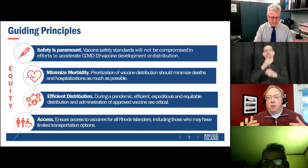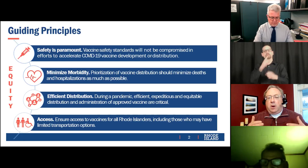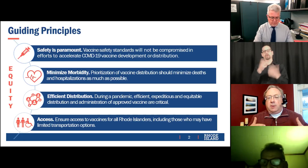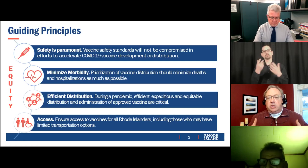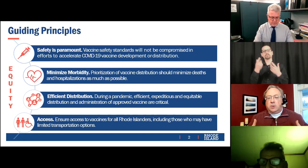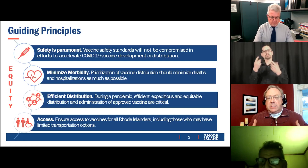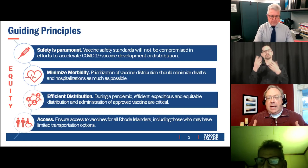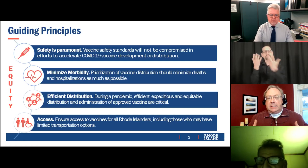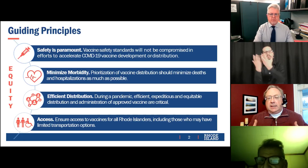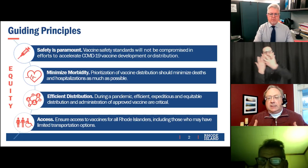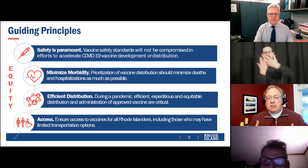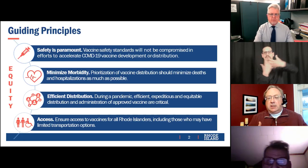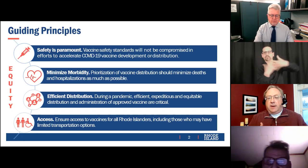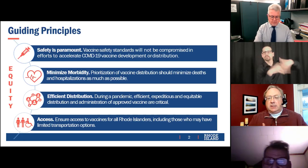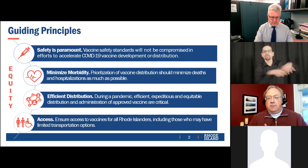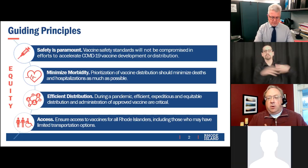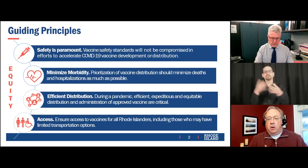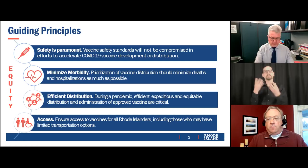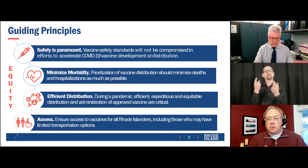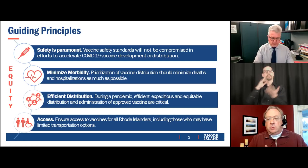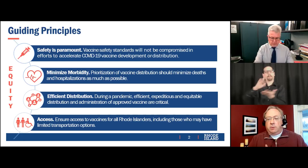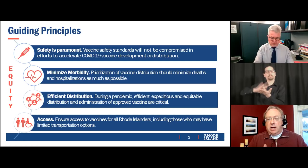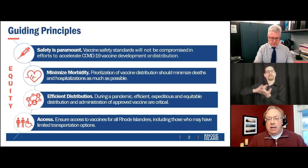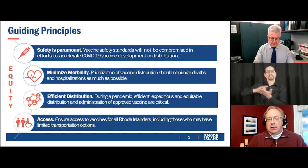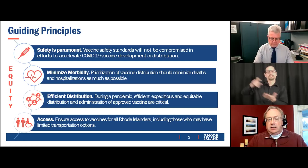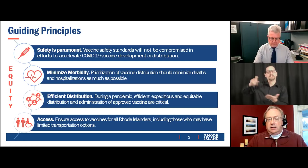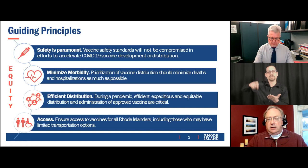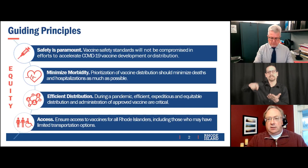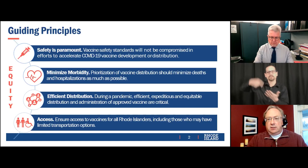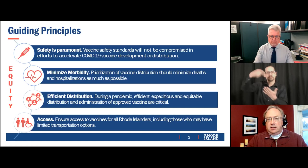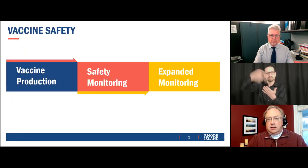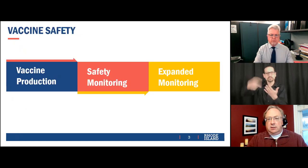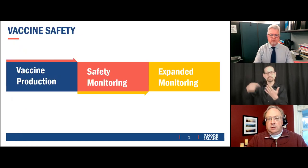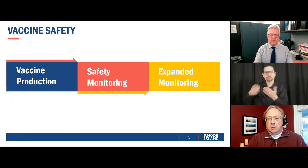And we want to make sure there's access to the vaccine for all folks who live in Rhode Island.